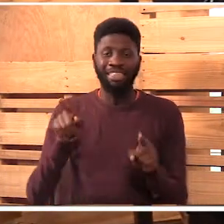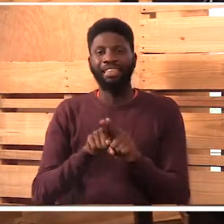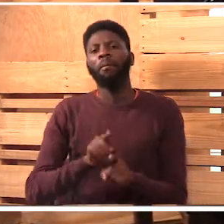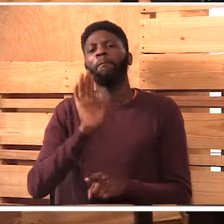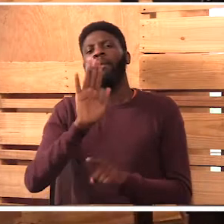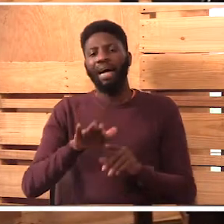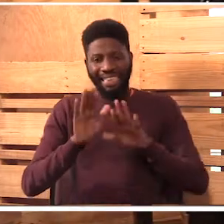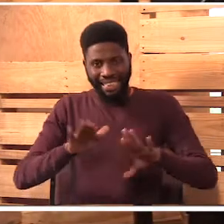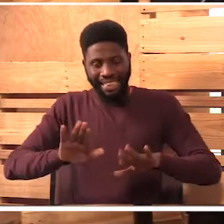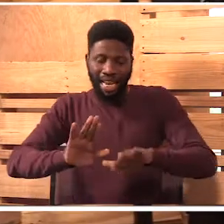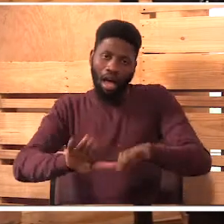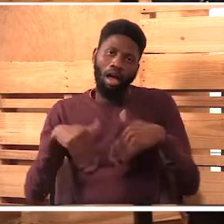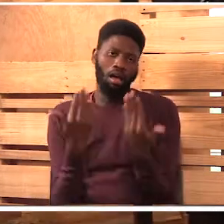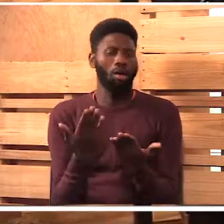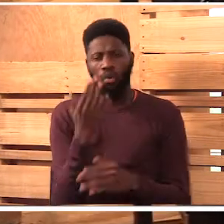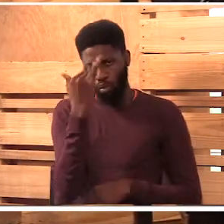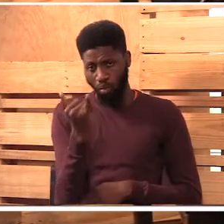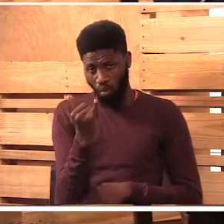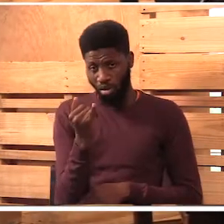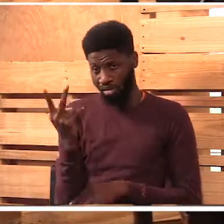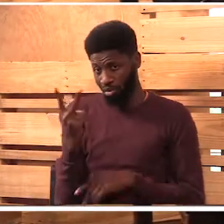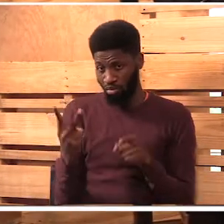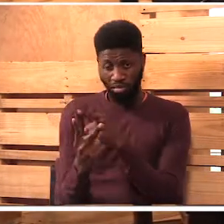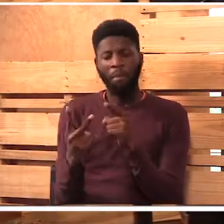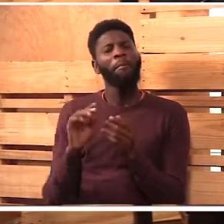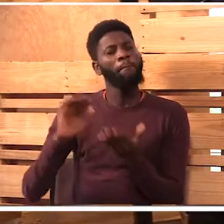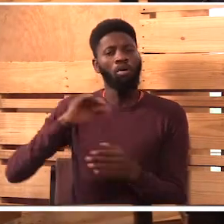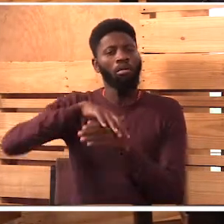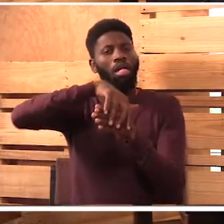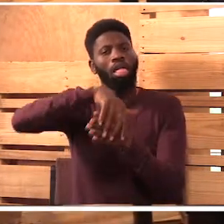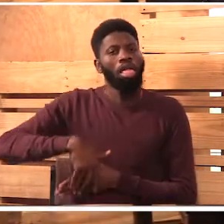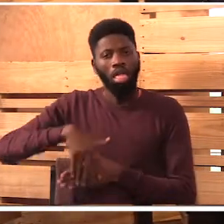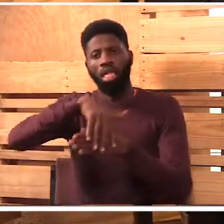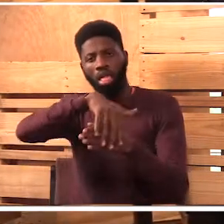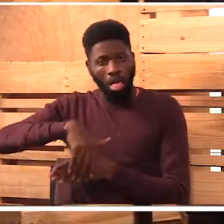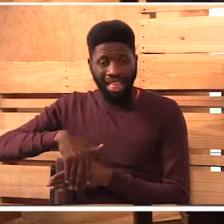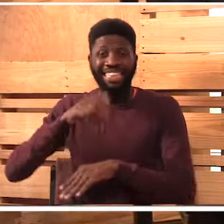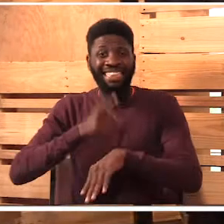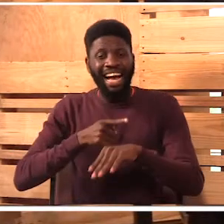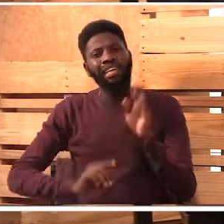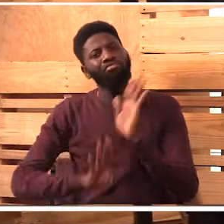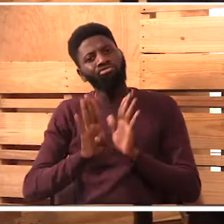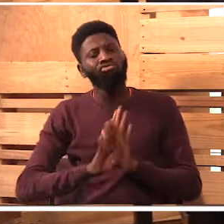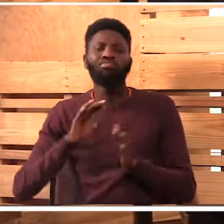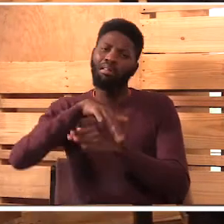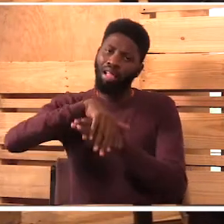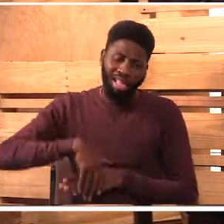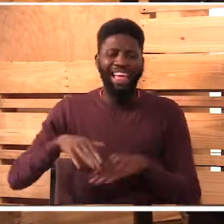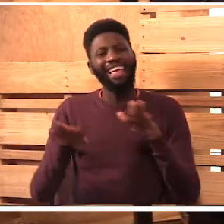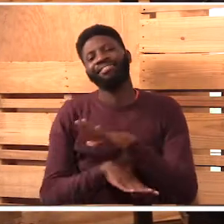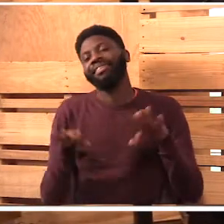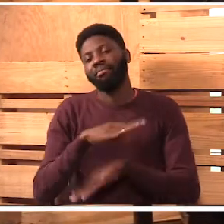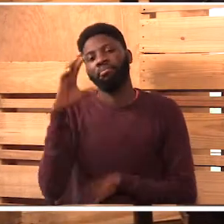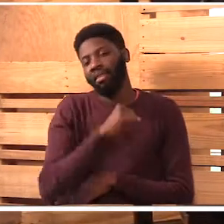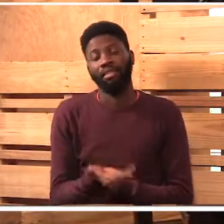waw. Because those are the only people sana wanaachwa nyuma, katika maendeleo, na kila kitu kwaendeleo, tuku